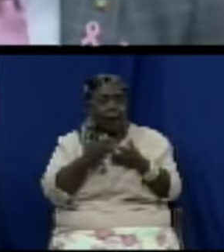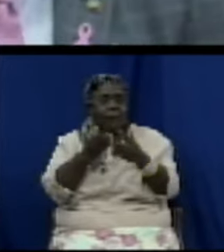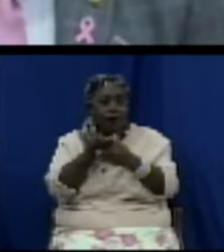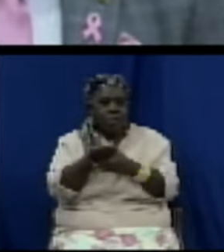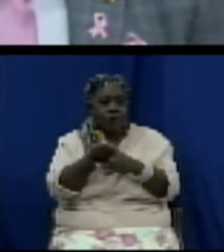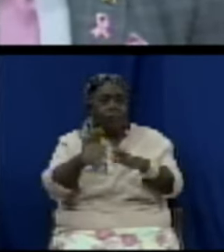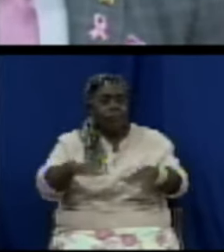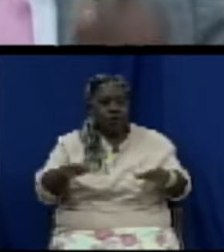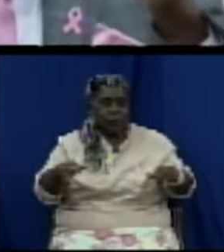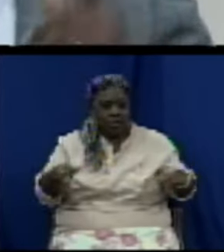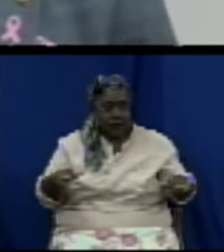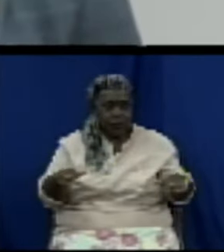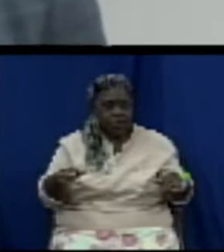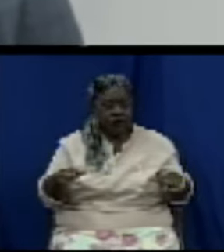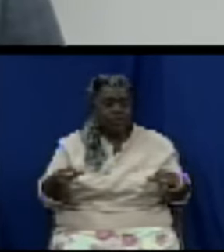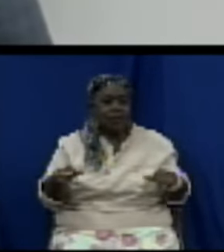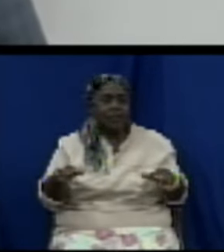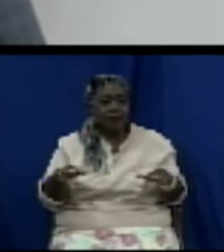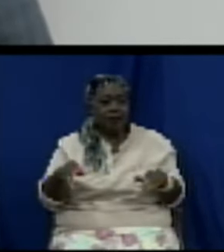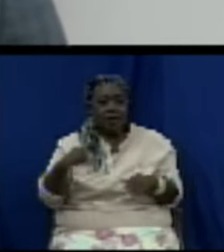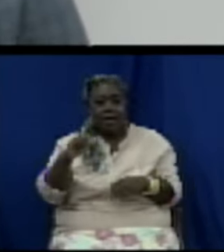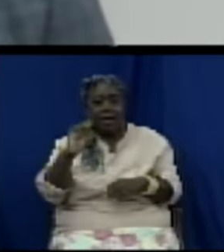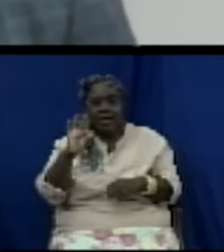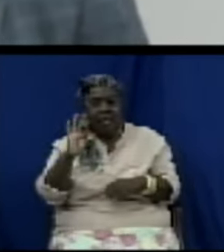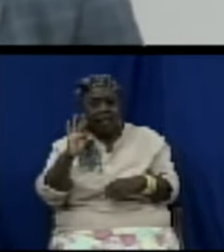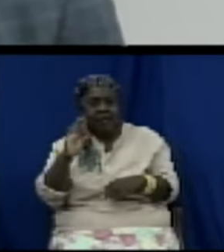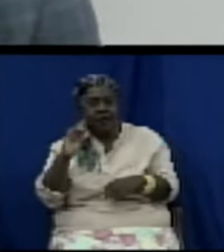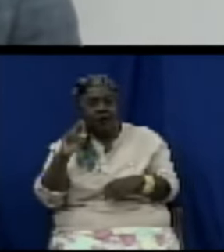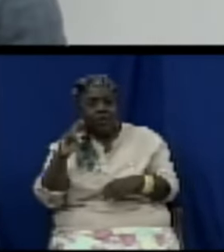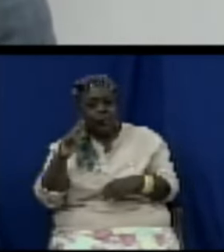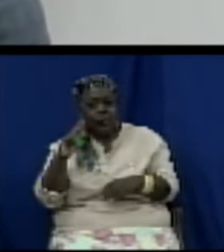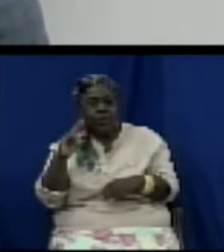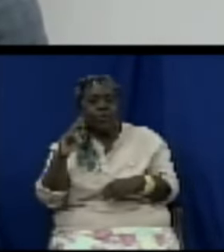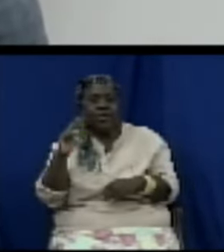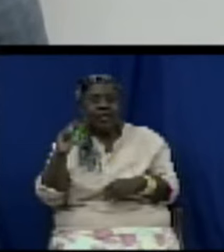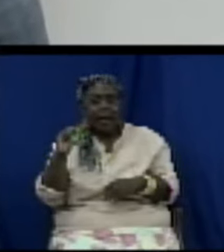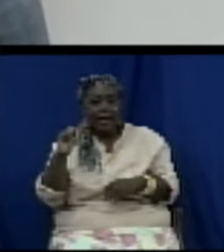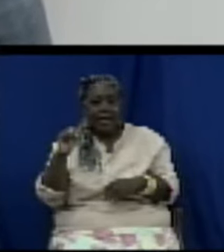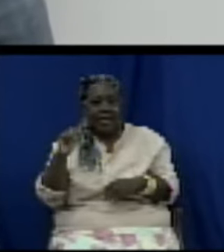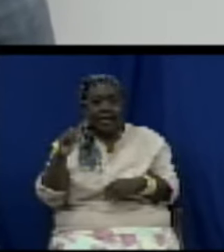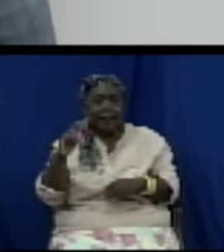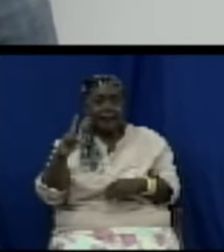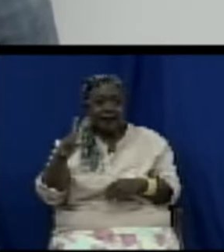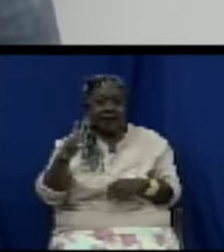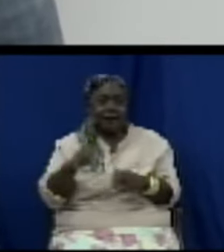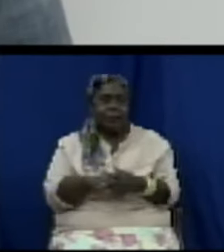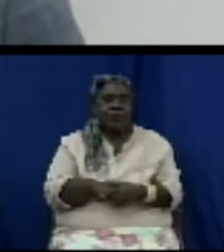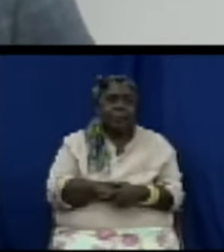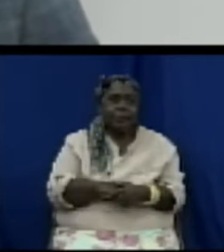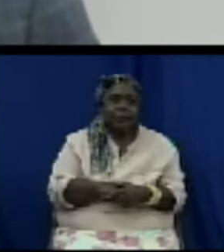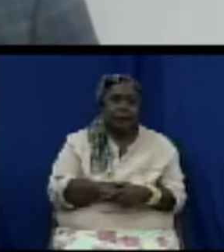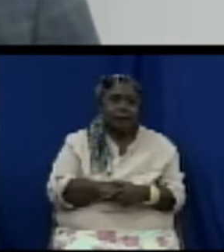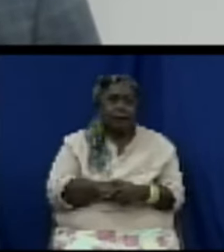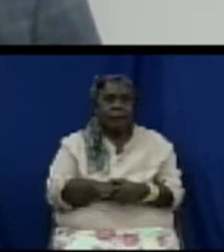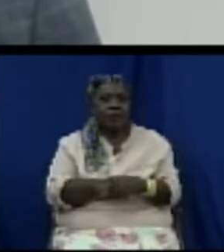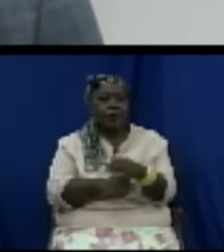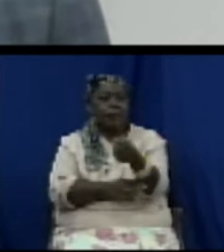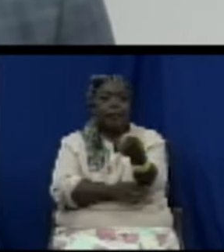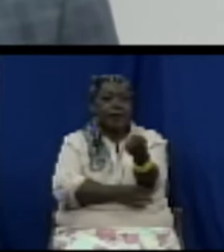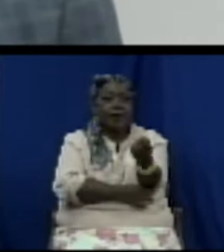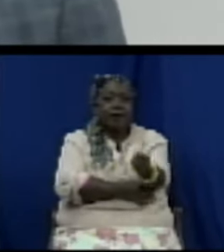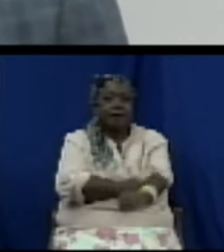You got permission to do that. That's the permission I'll give the population when their child is in very difficult circumstances and they need